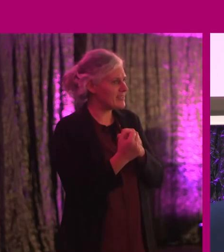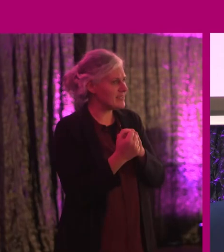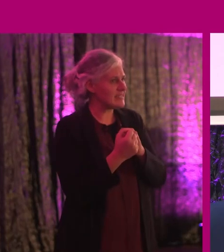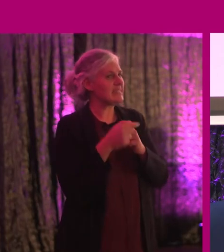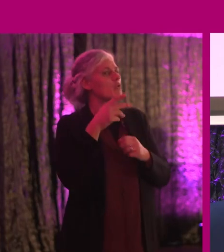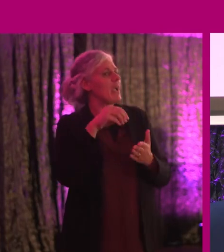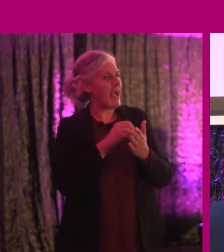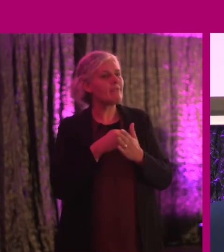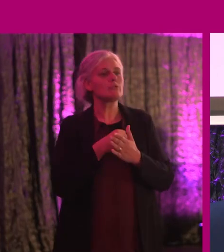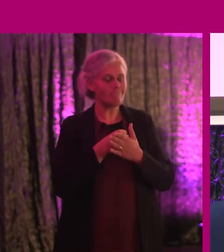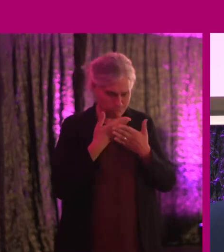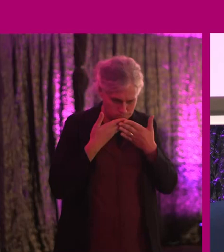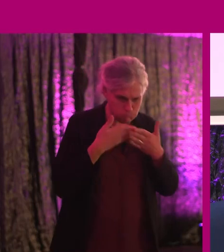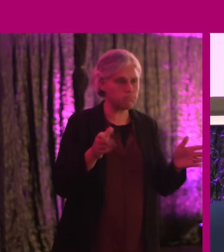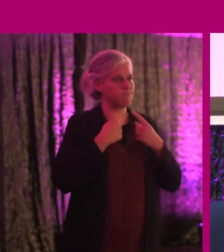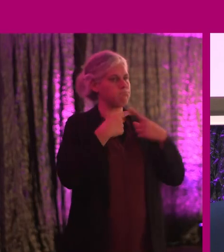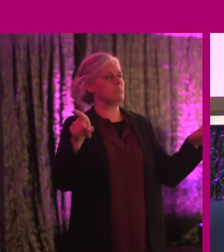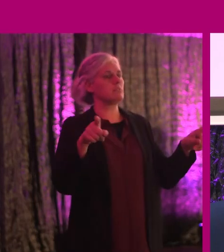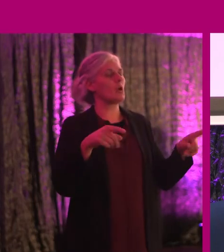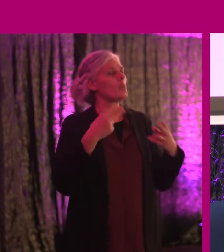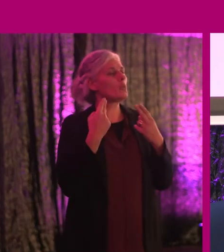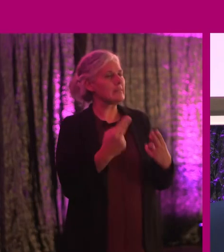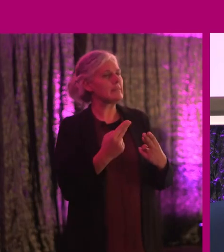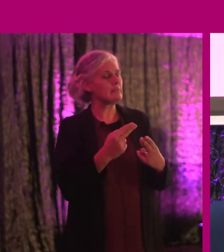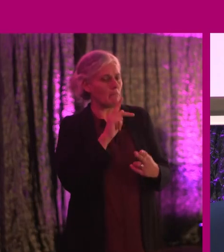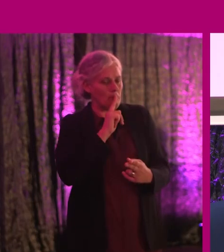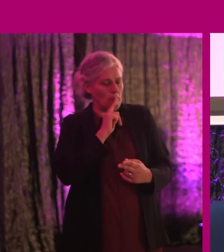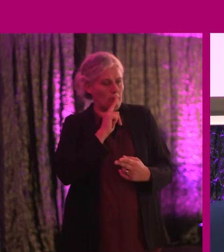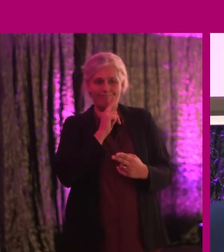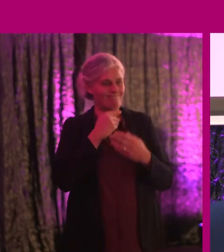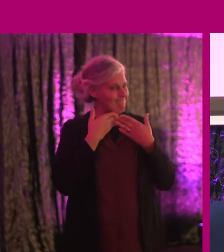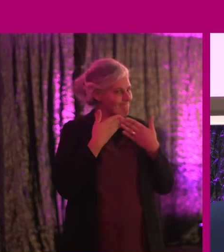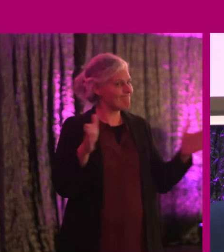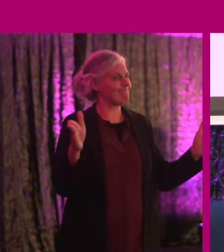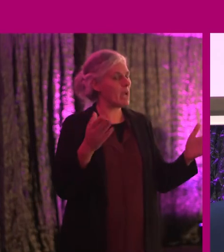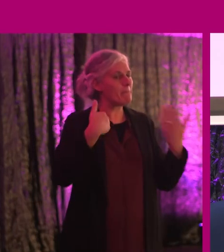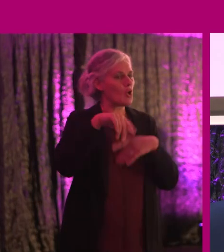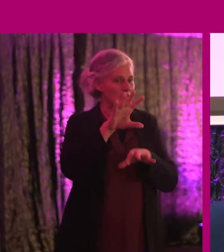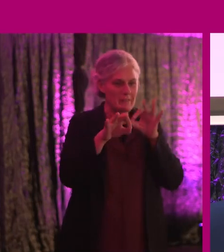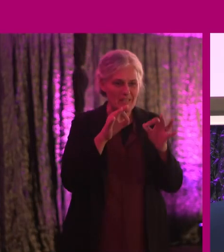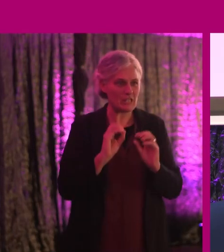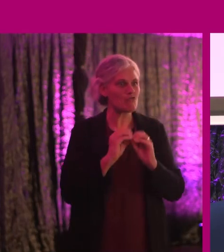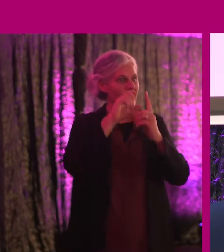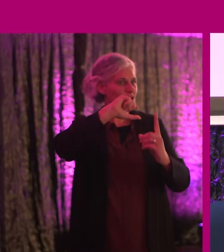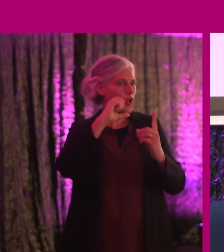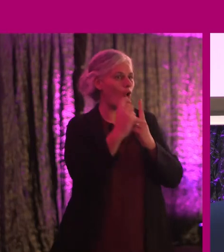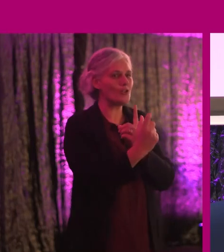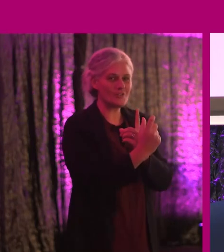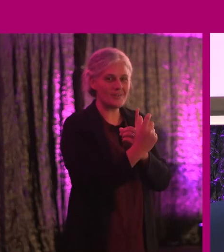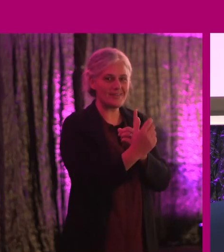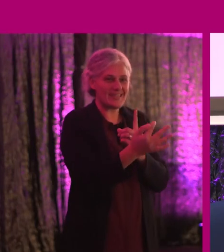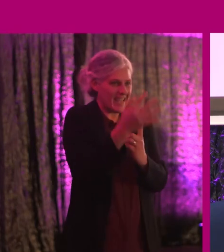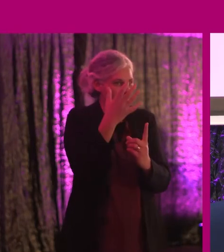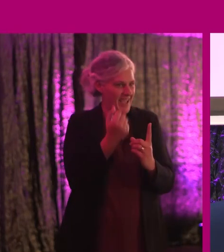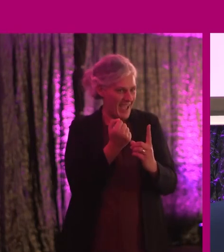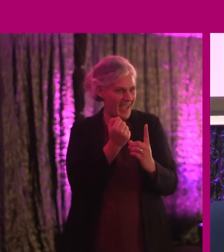break the CEO's silence. We need to break CEO's silence because leaders make choices and those choices create culture. And if we have